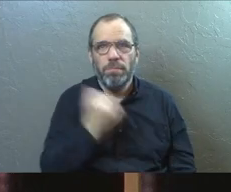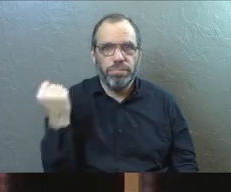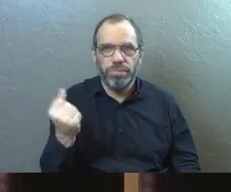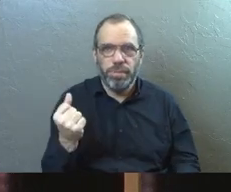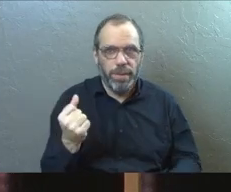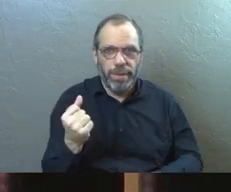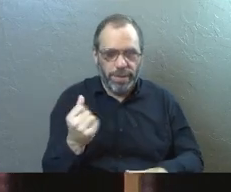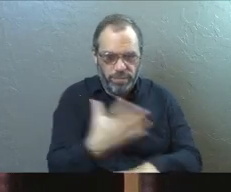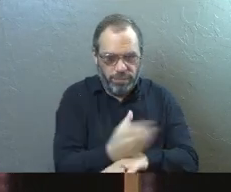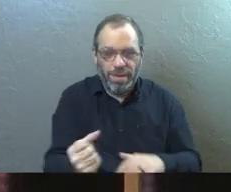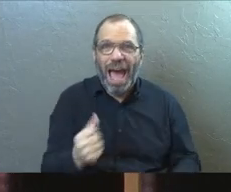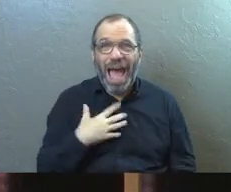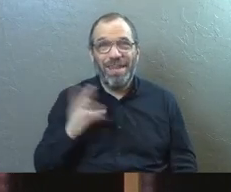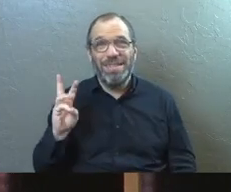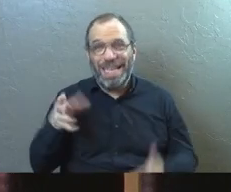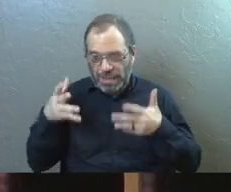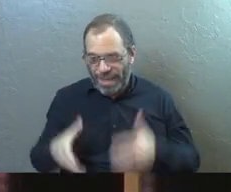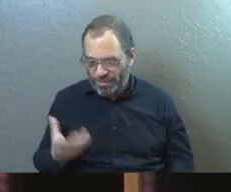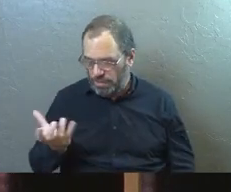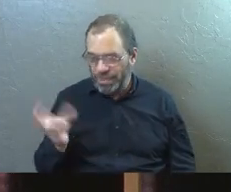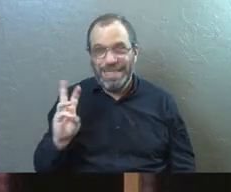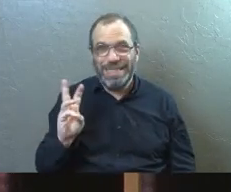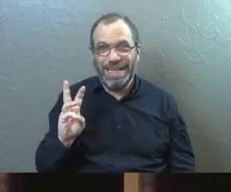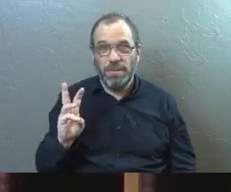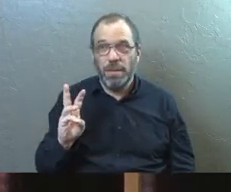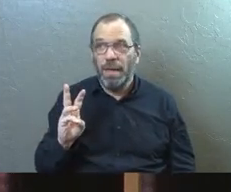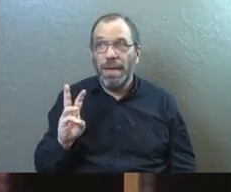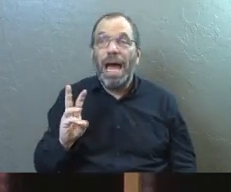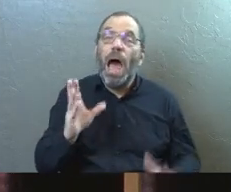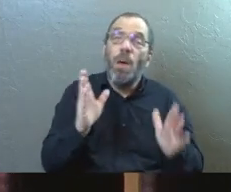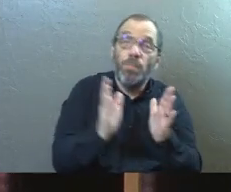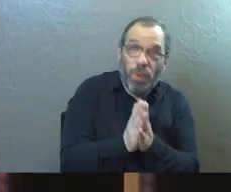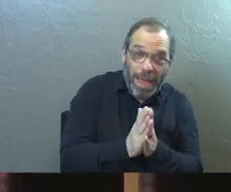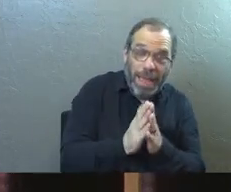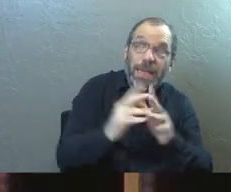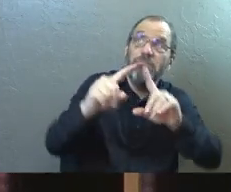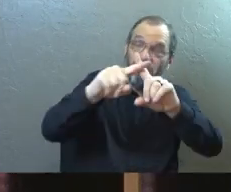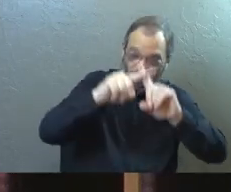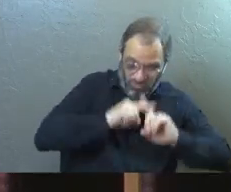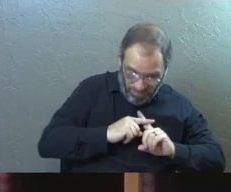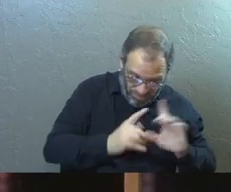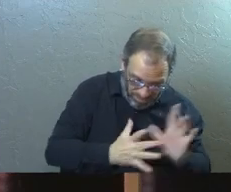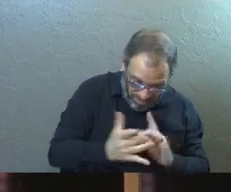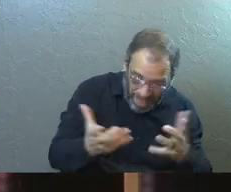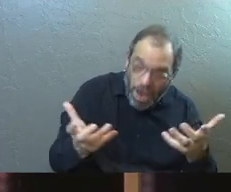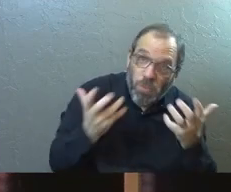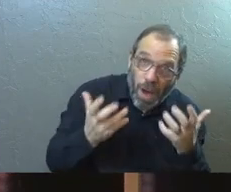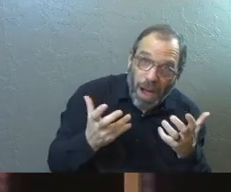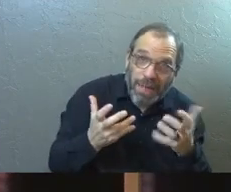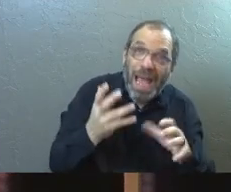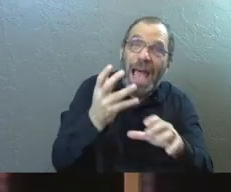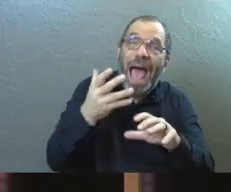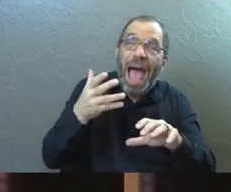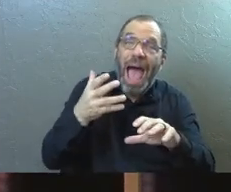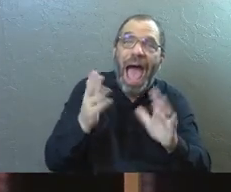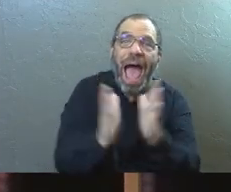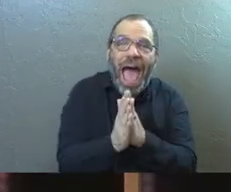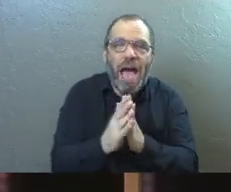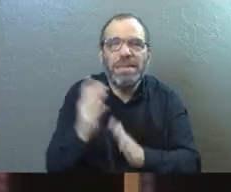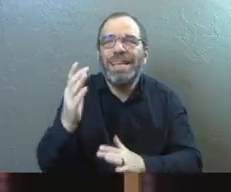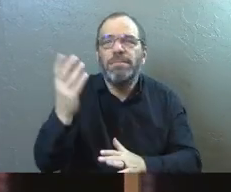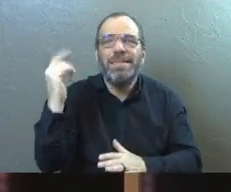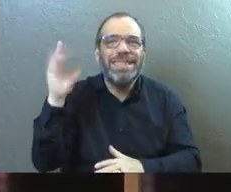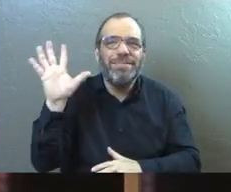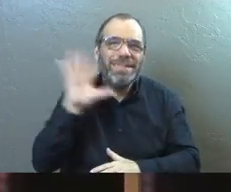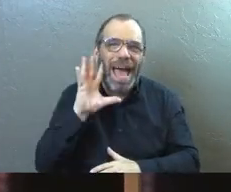They were gone. I've only got six left. I'd love for you to pray and receive Christ today. Go get a Bible. Ask them back at the